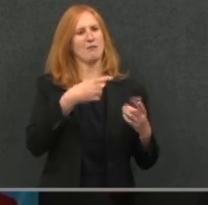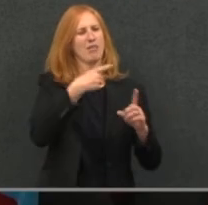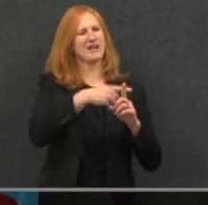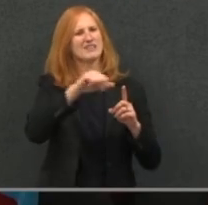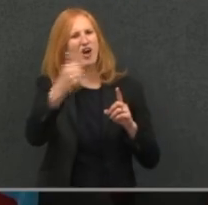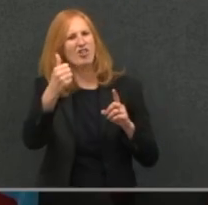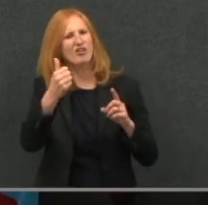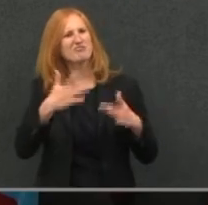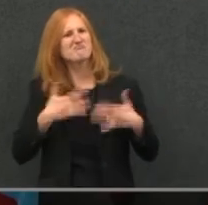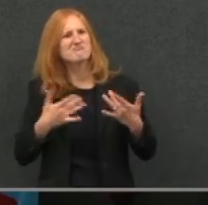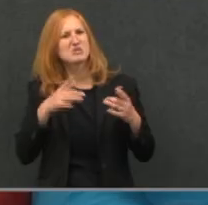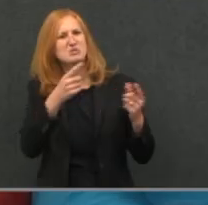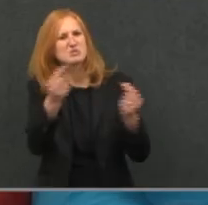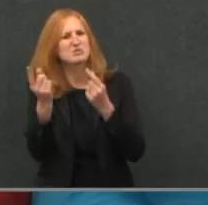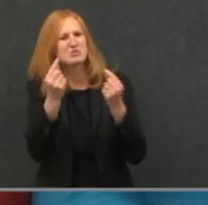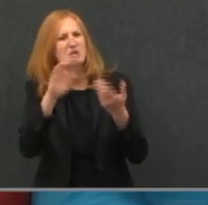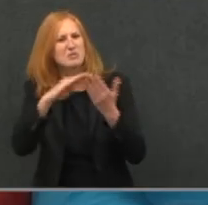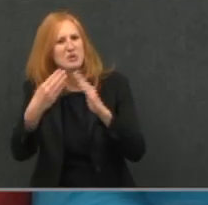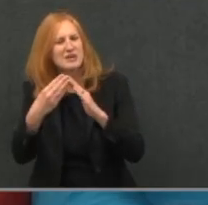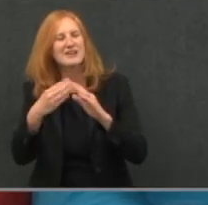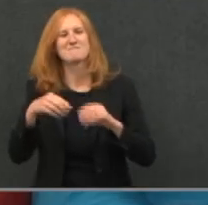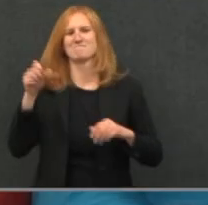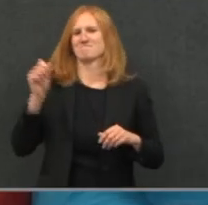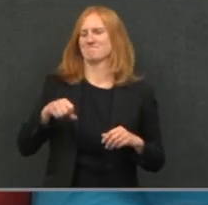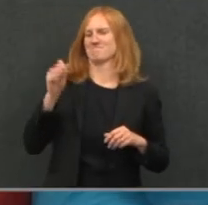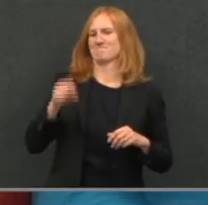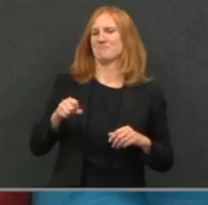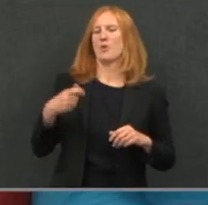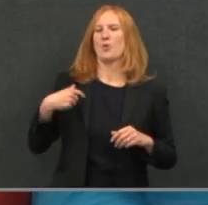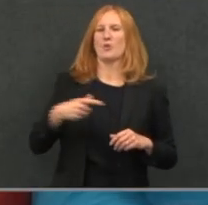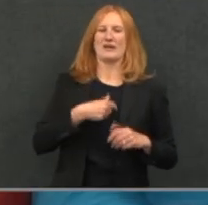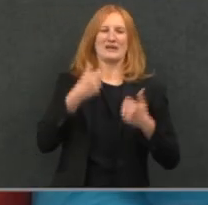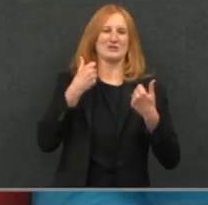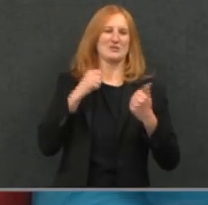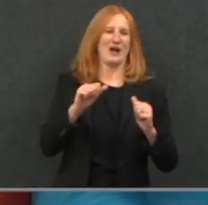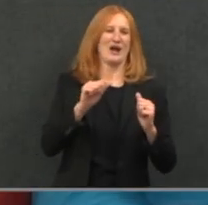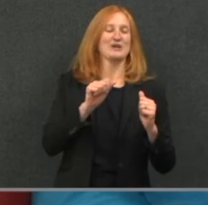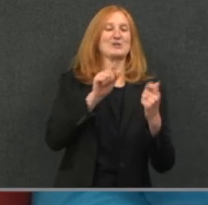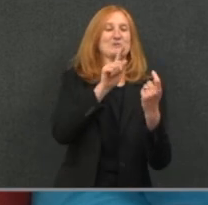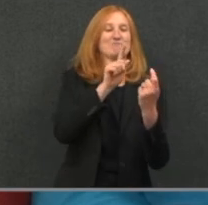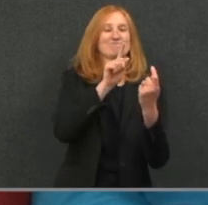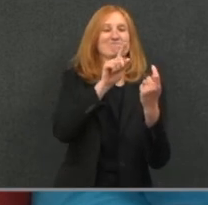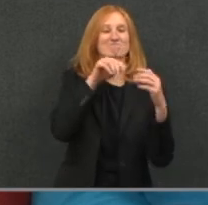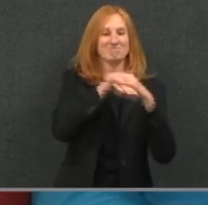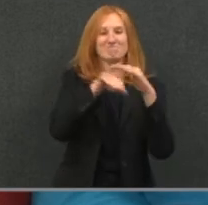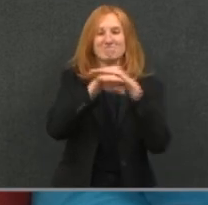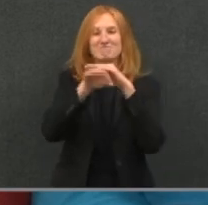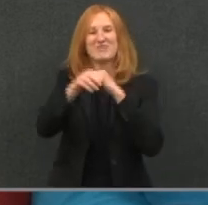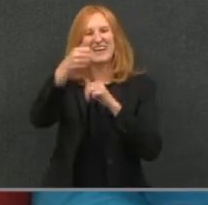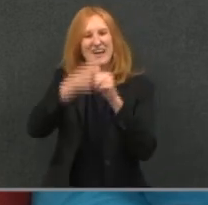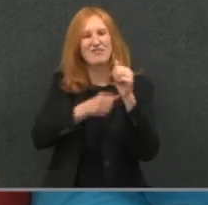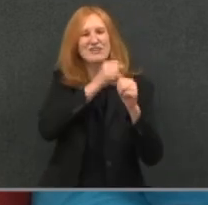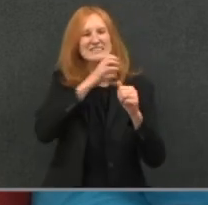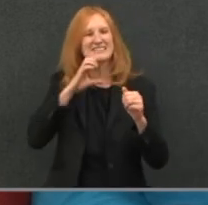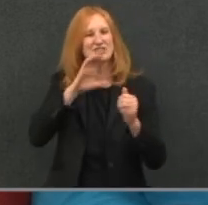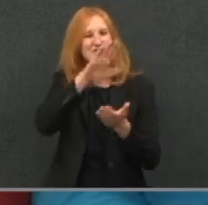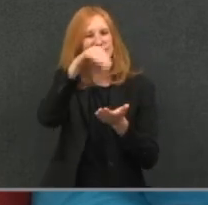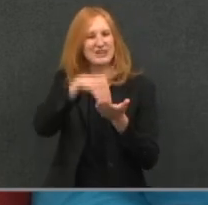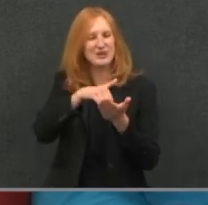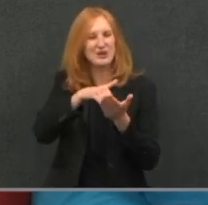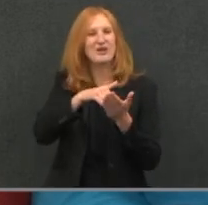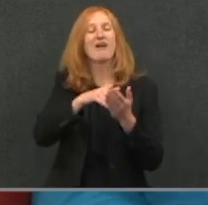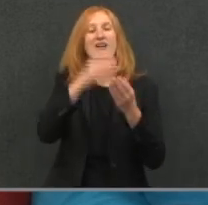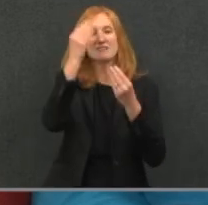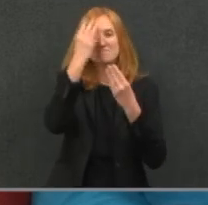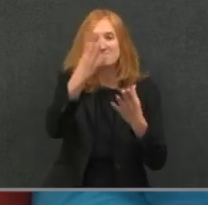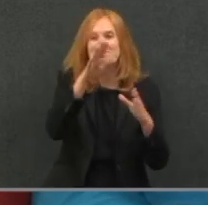right? Do you have other stuff that you're doing? We do. We actually try to visit with each senior center in the area so that the seniors